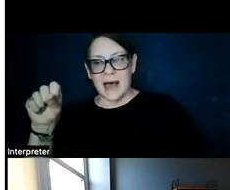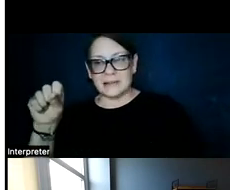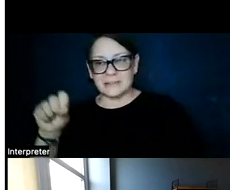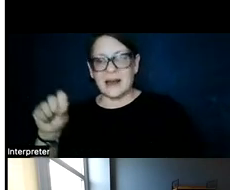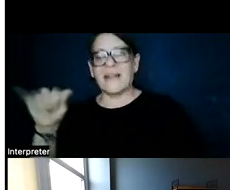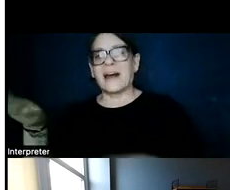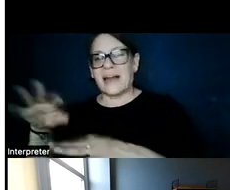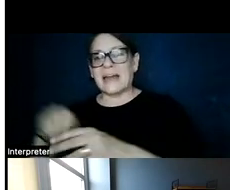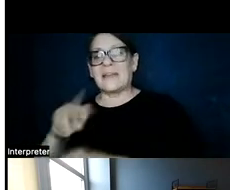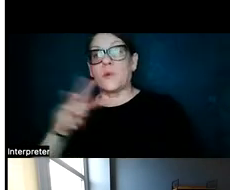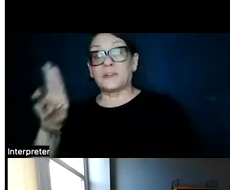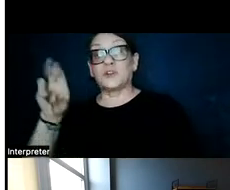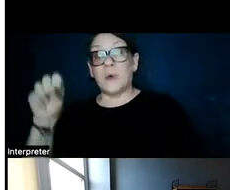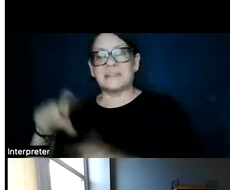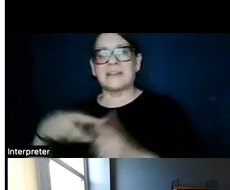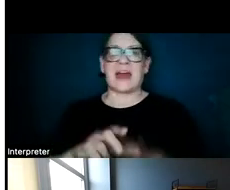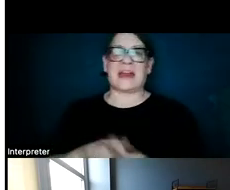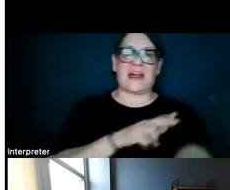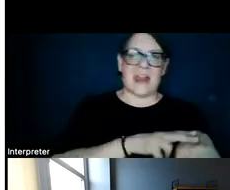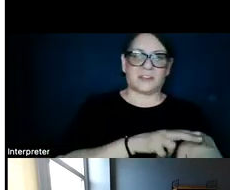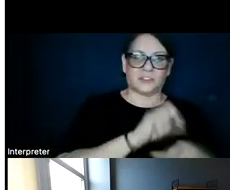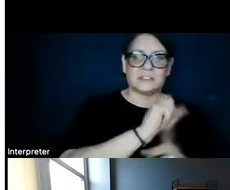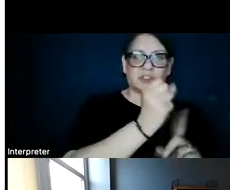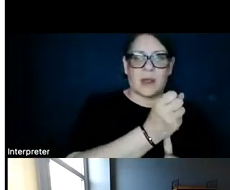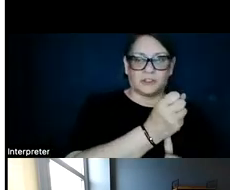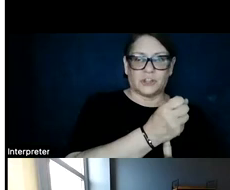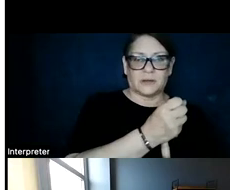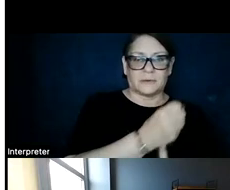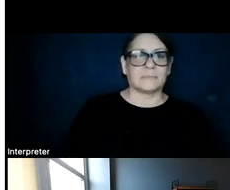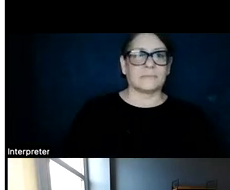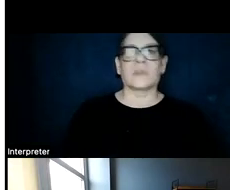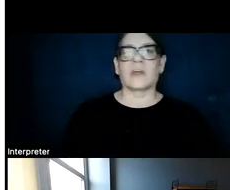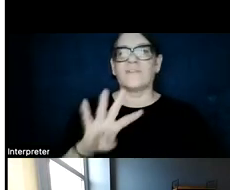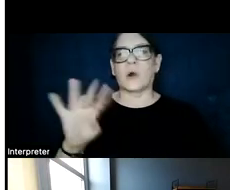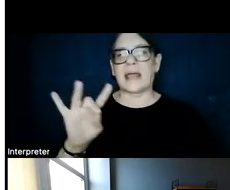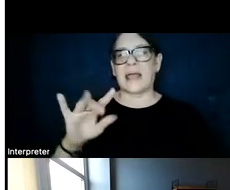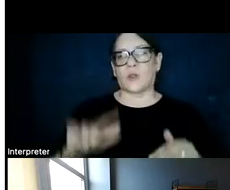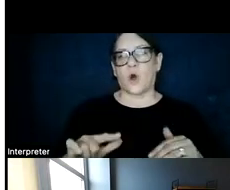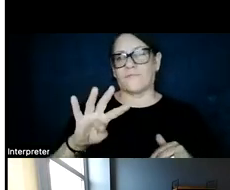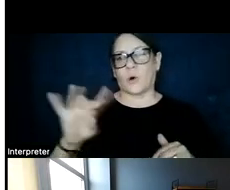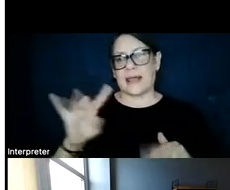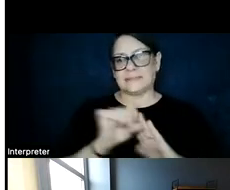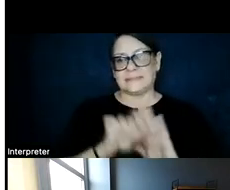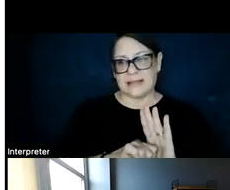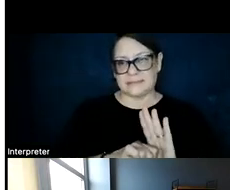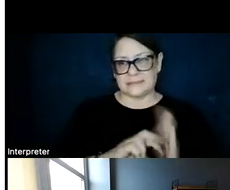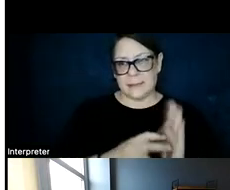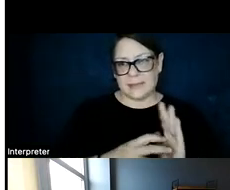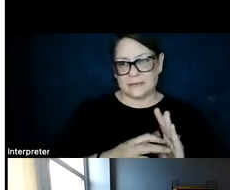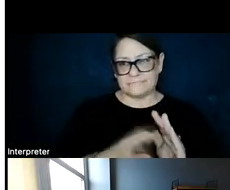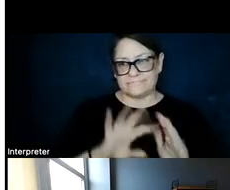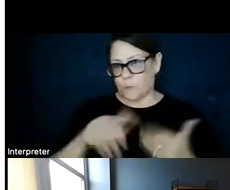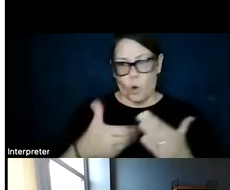area of the Western U.S. And the national case, the land area of the contiguous lower 48 states. So